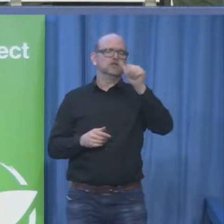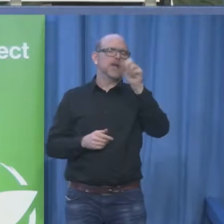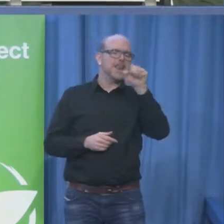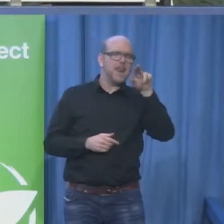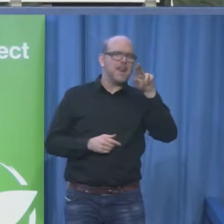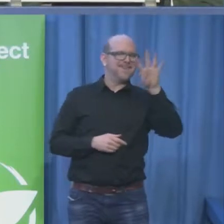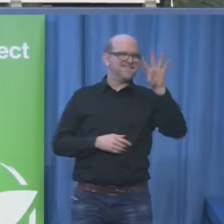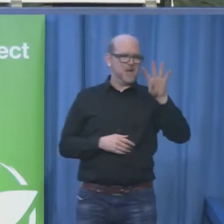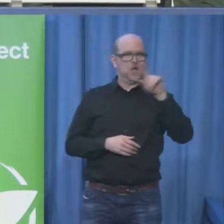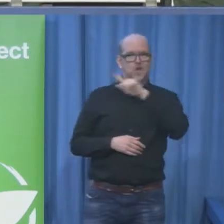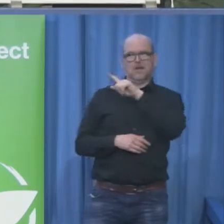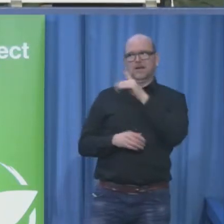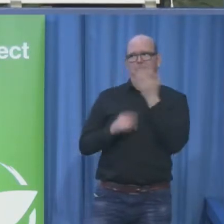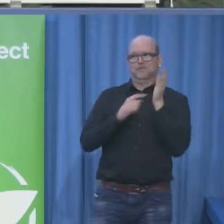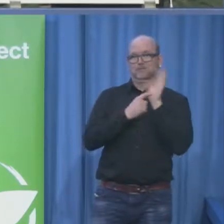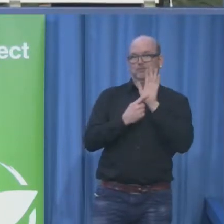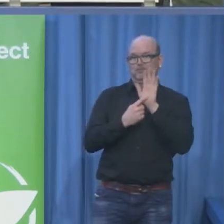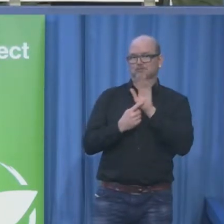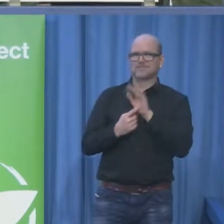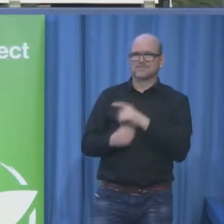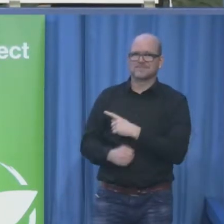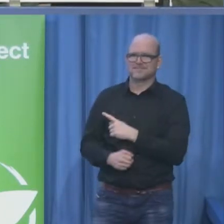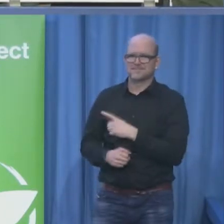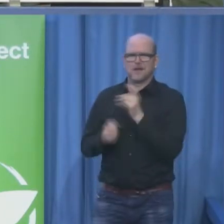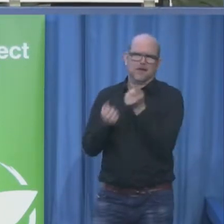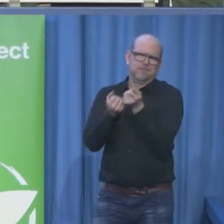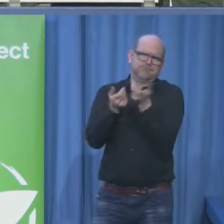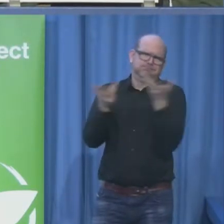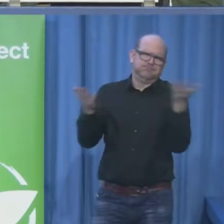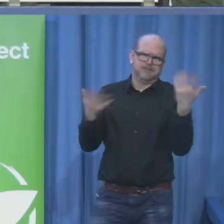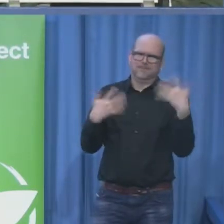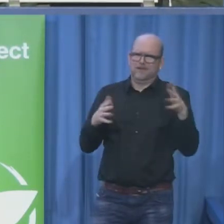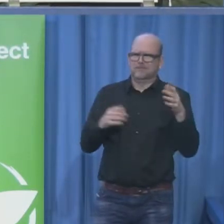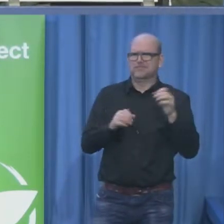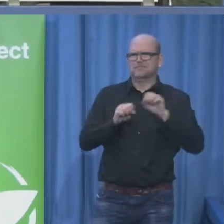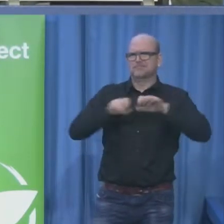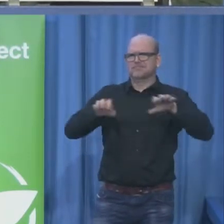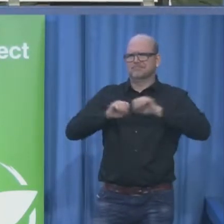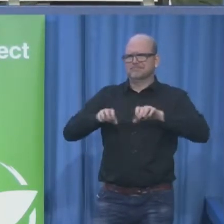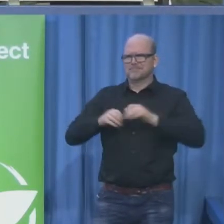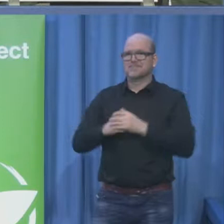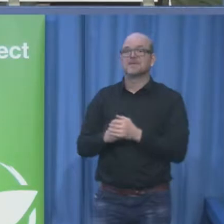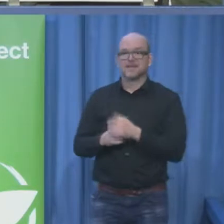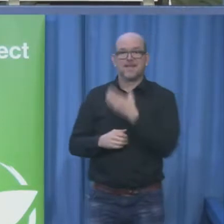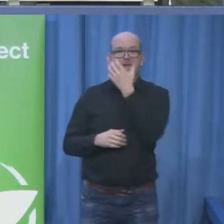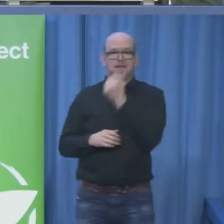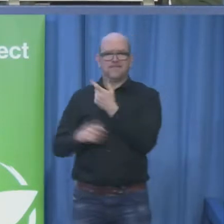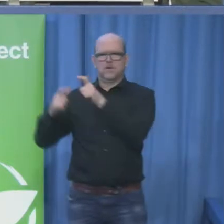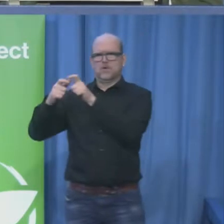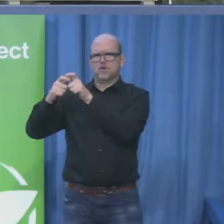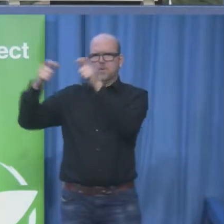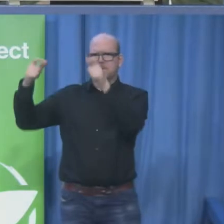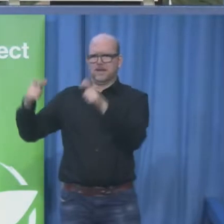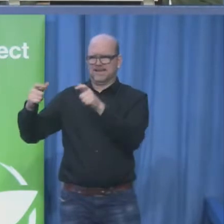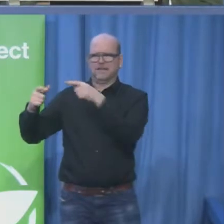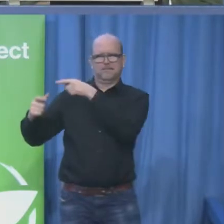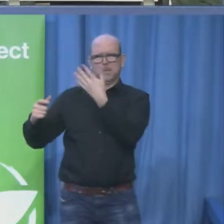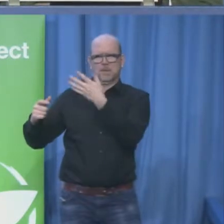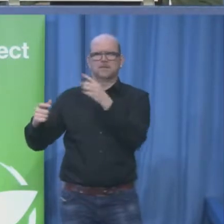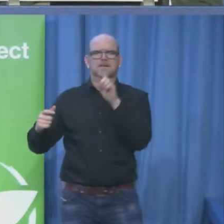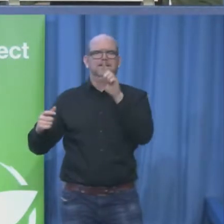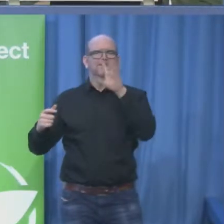because the company has spent at least 15 years talking to with people with disabilities and involving them and